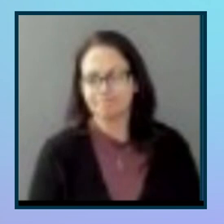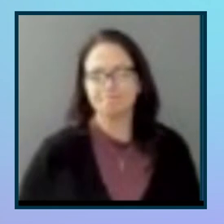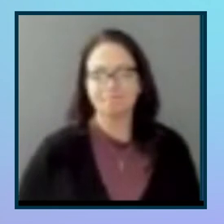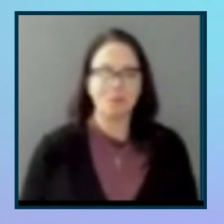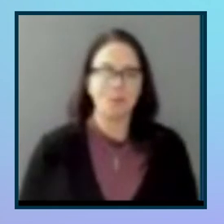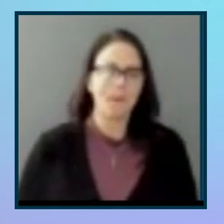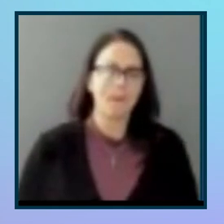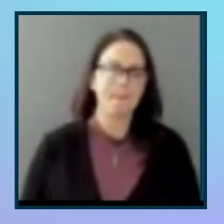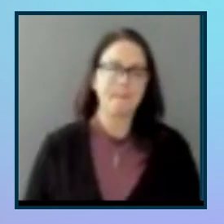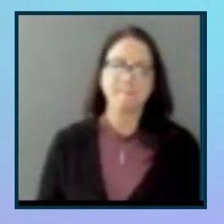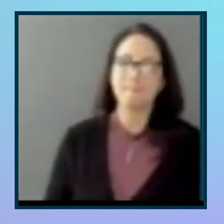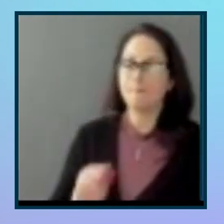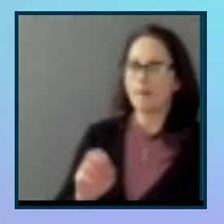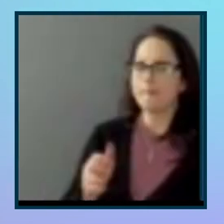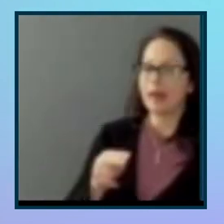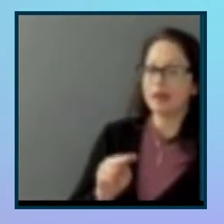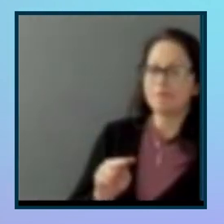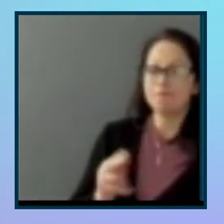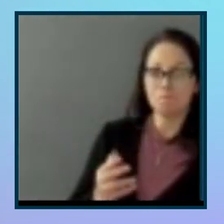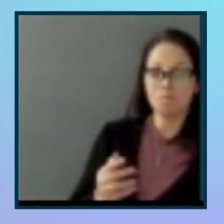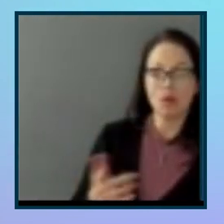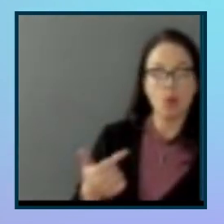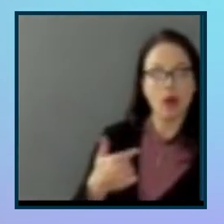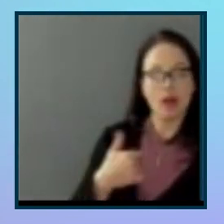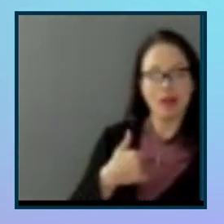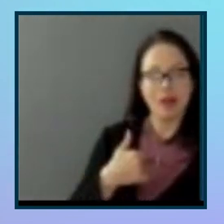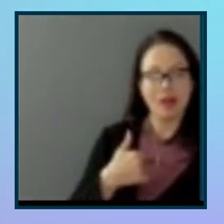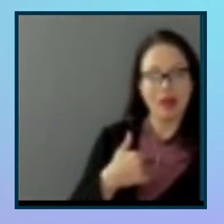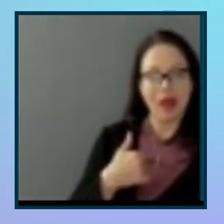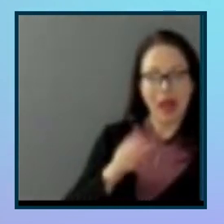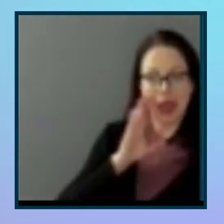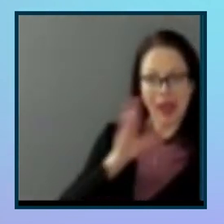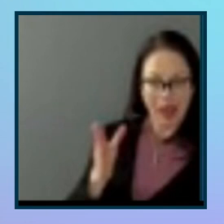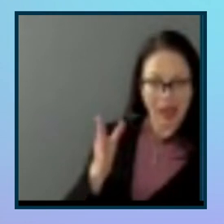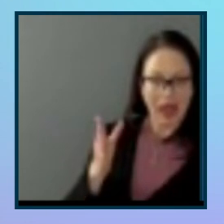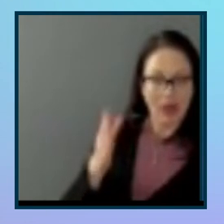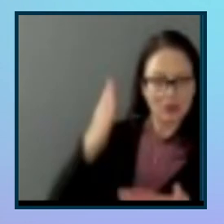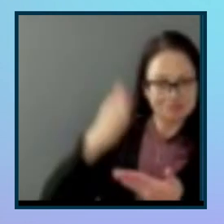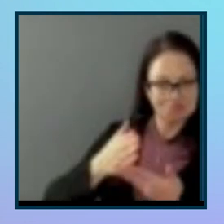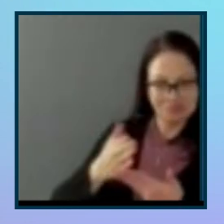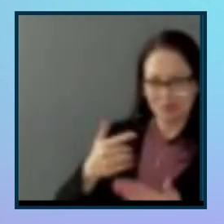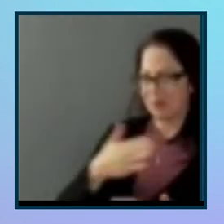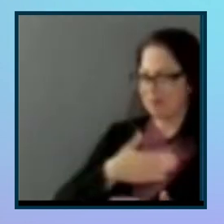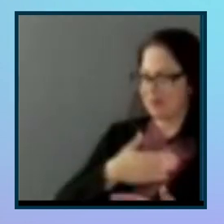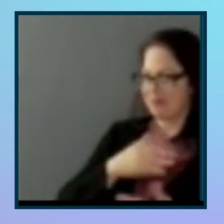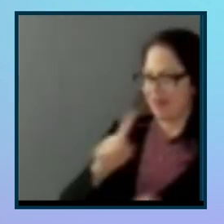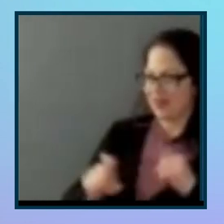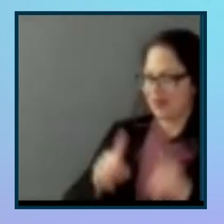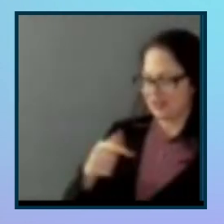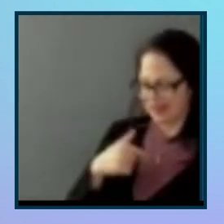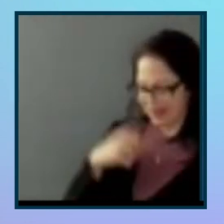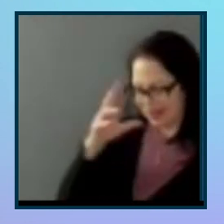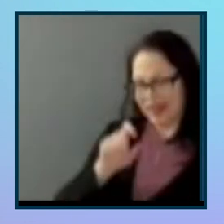Absolutely. Well, I'll close with one. That is one of my own addition, but of,